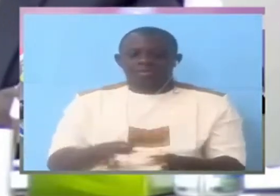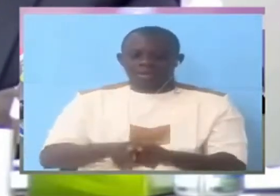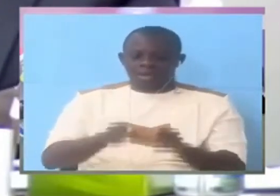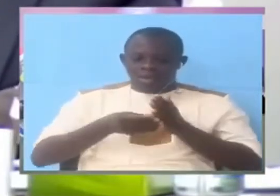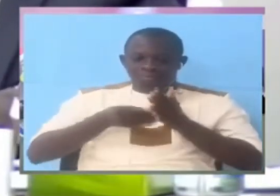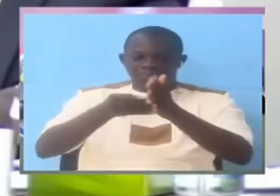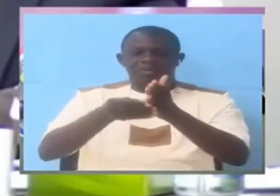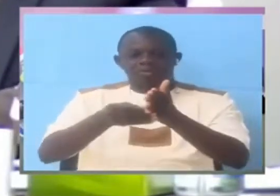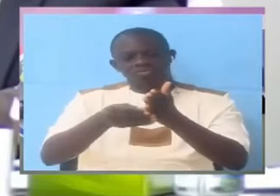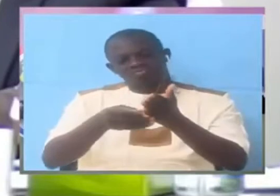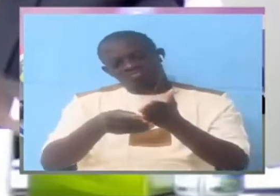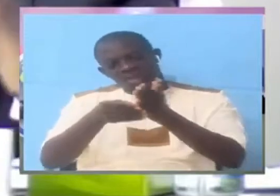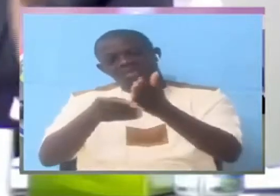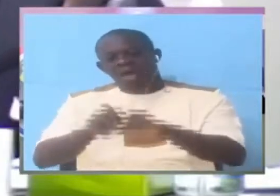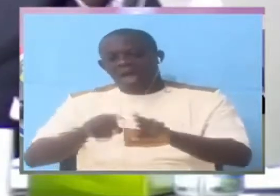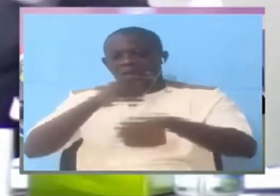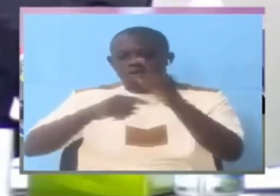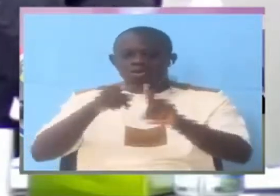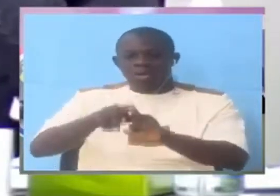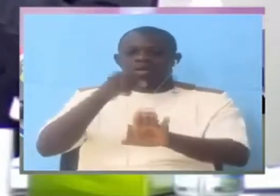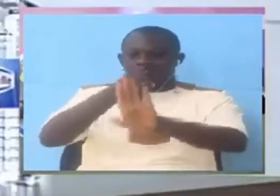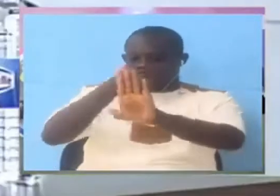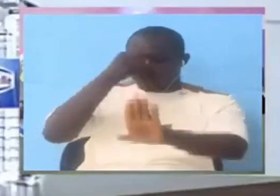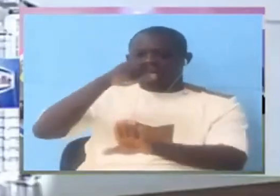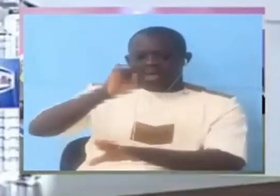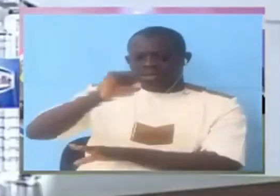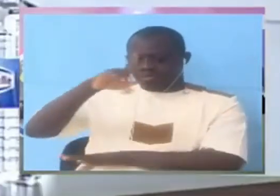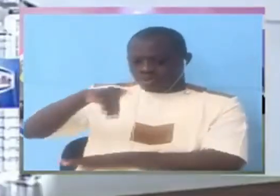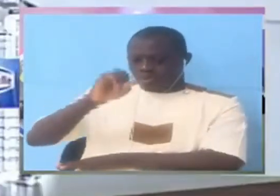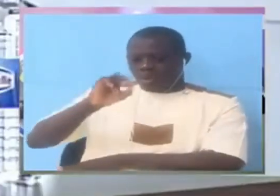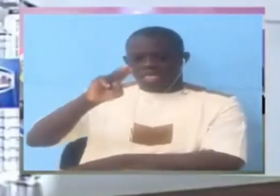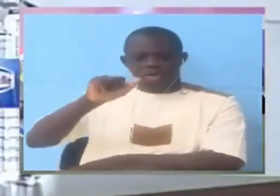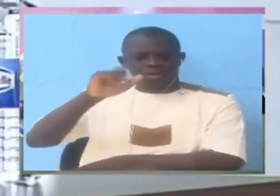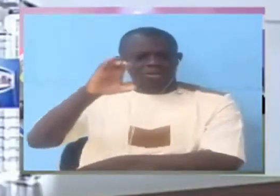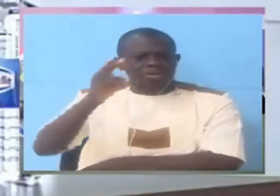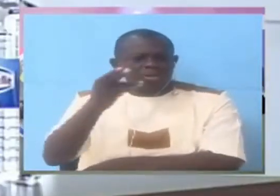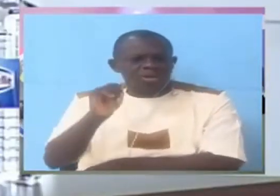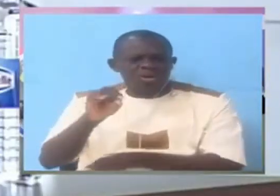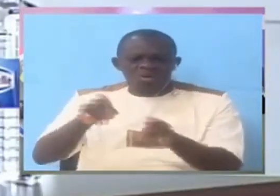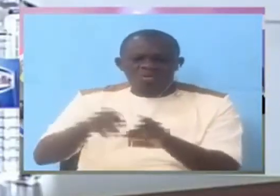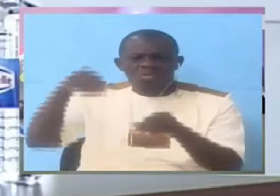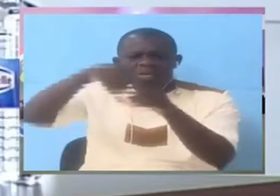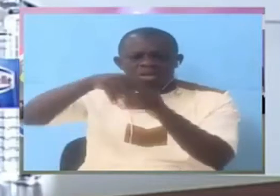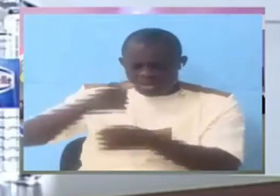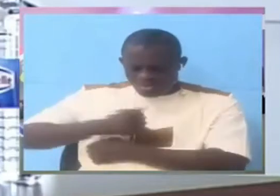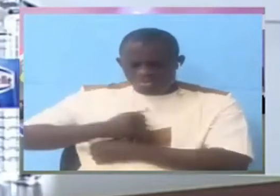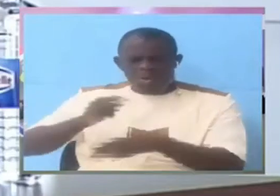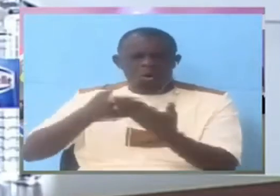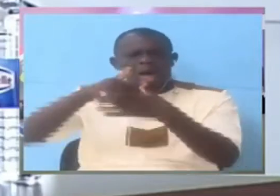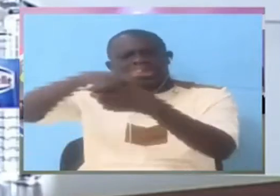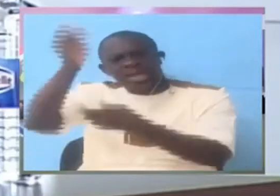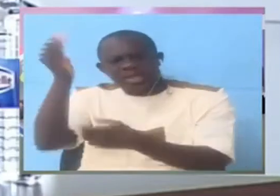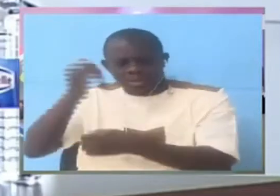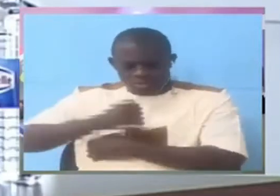Director of counter espionage or director of internal security? Director of internal security? External security? Right.